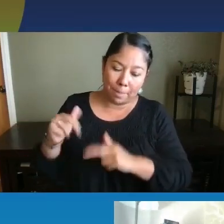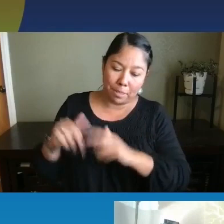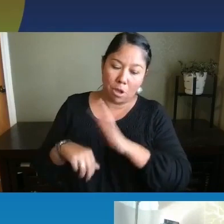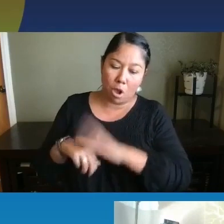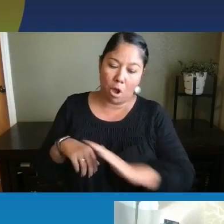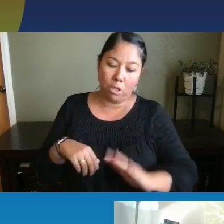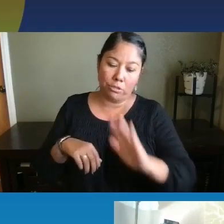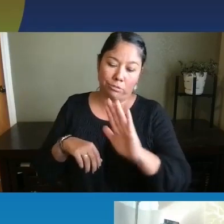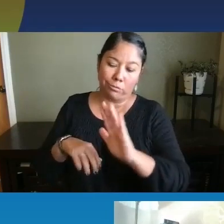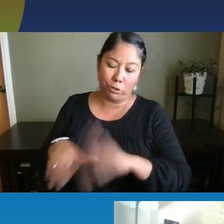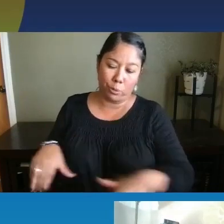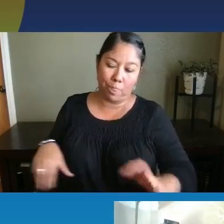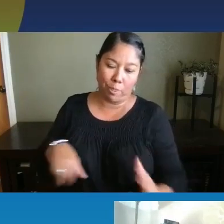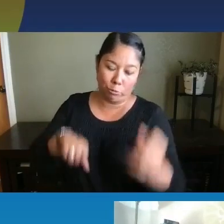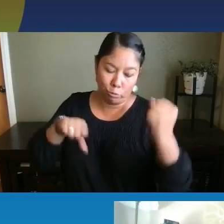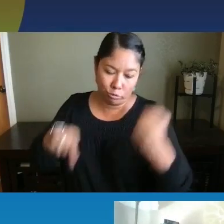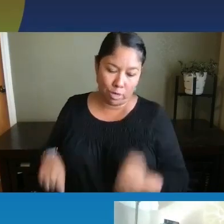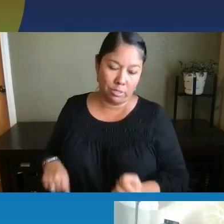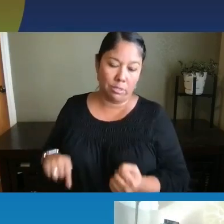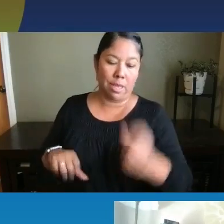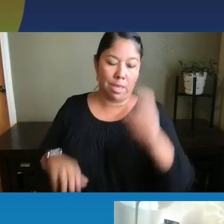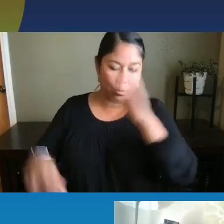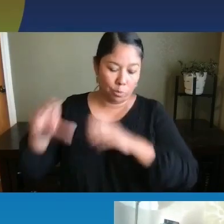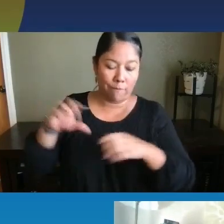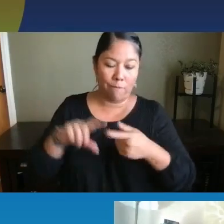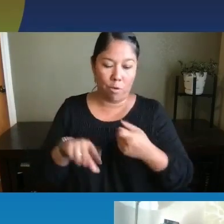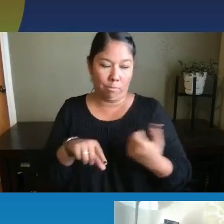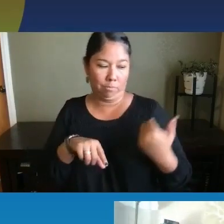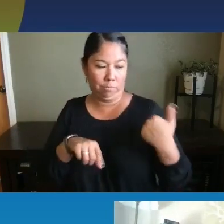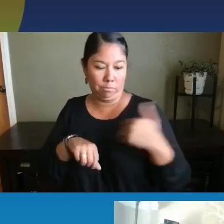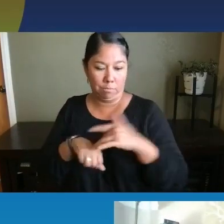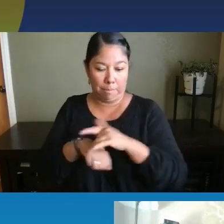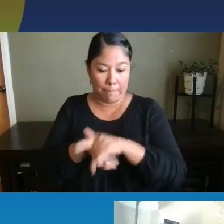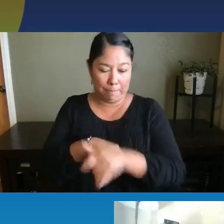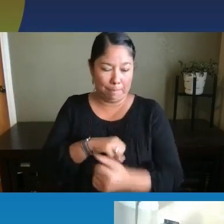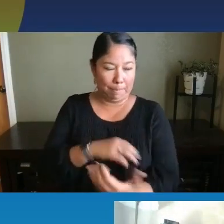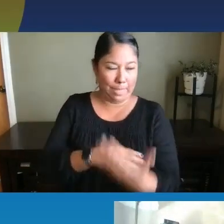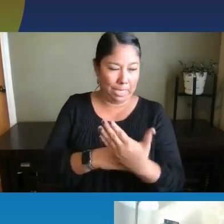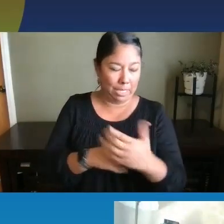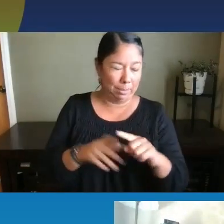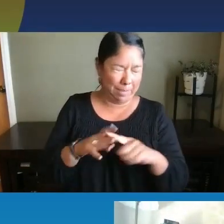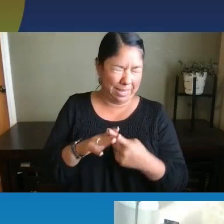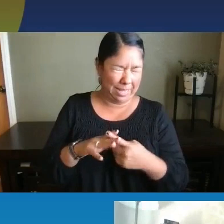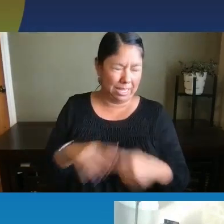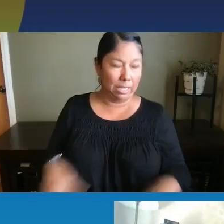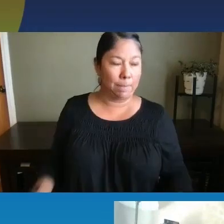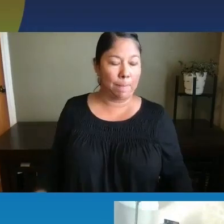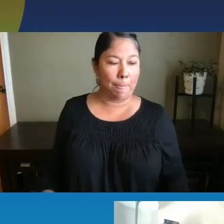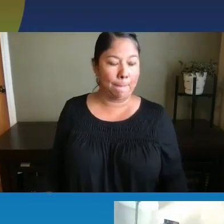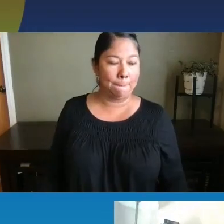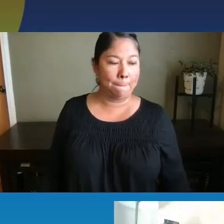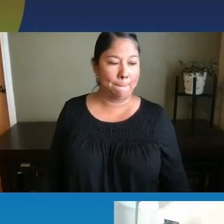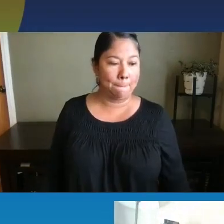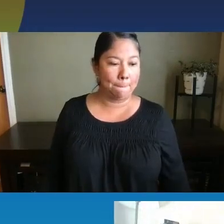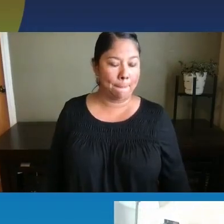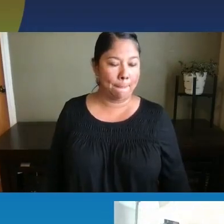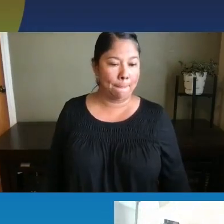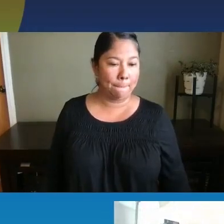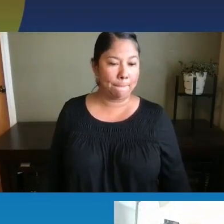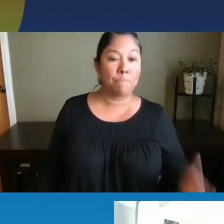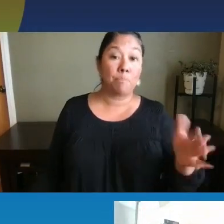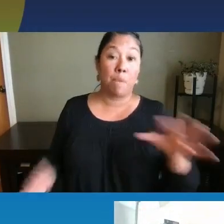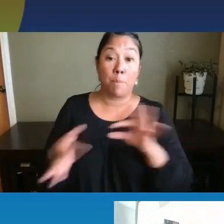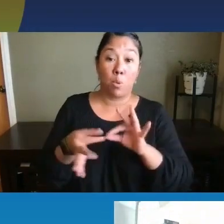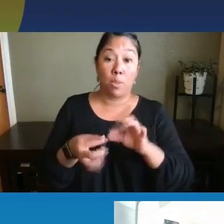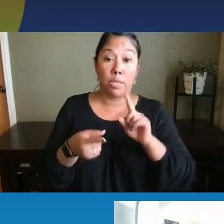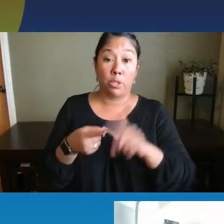exploration from the very beginning? Um, and perhaps, uh, related to